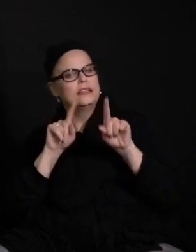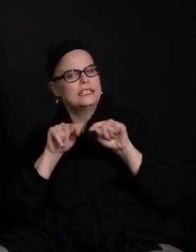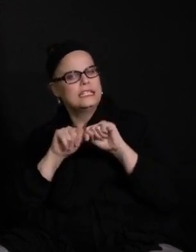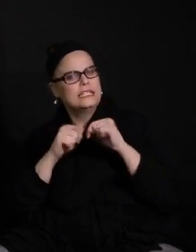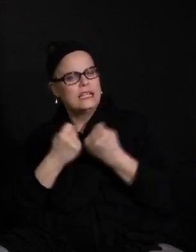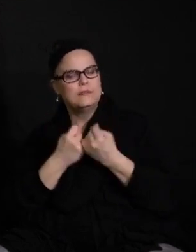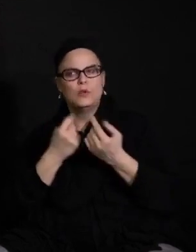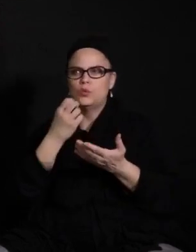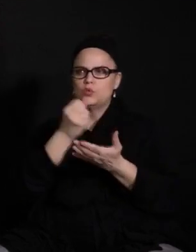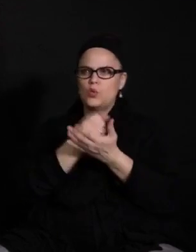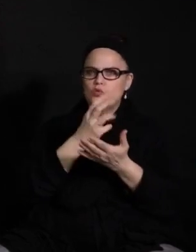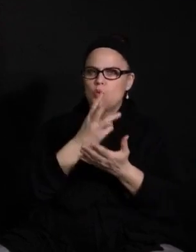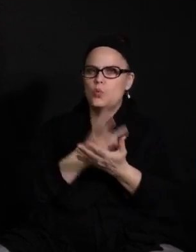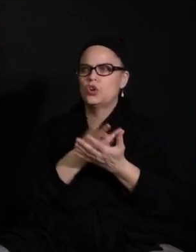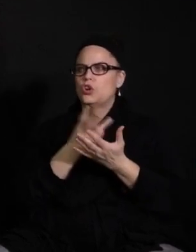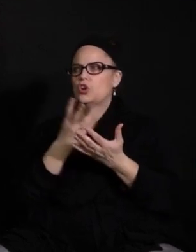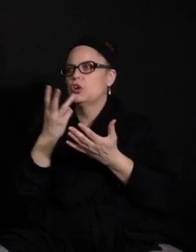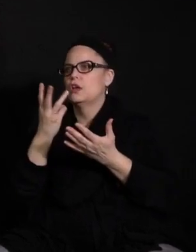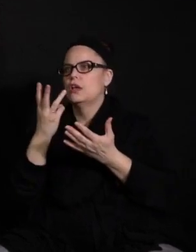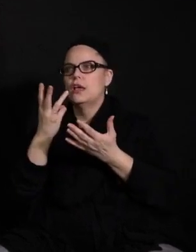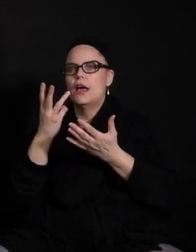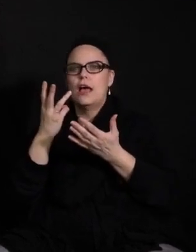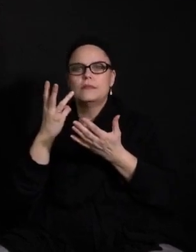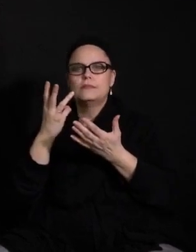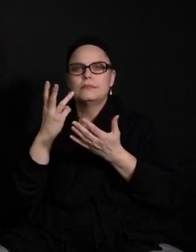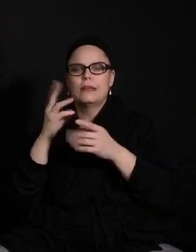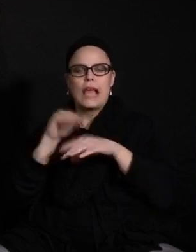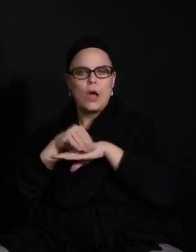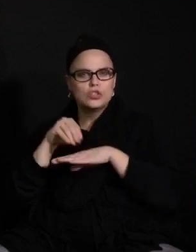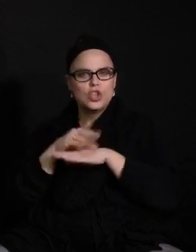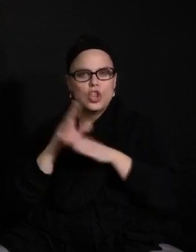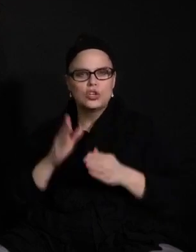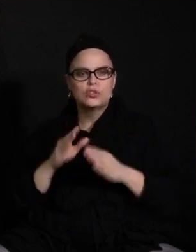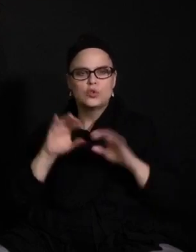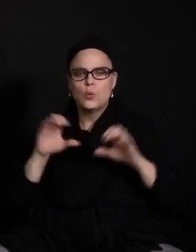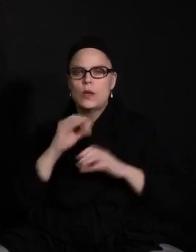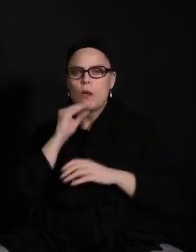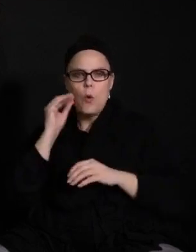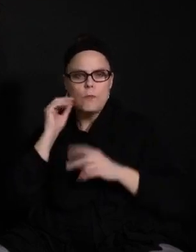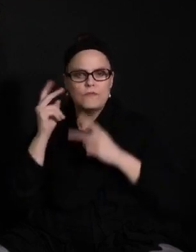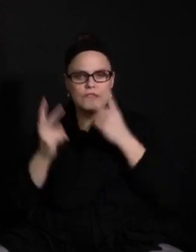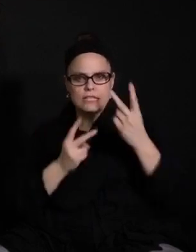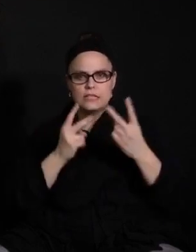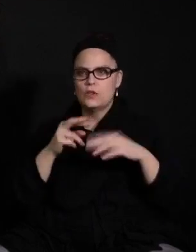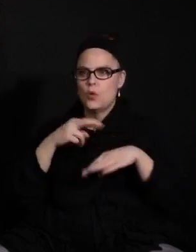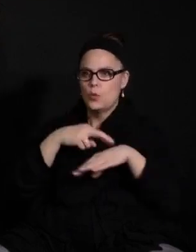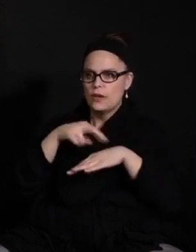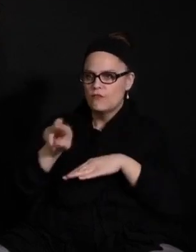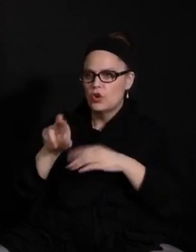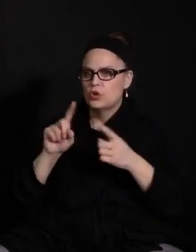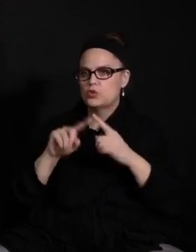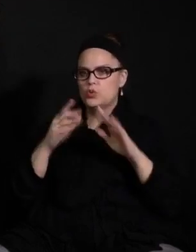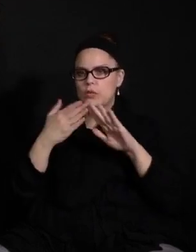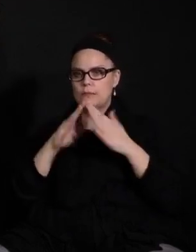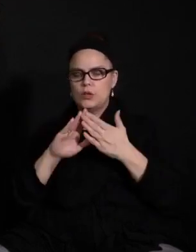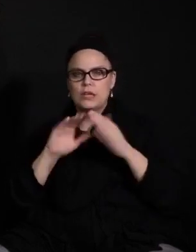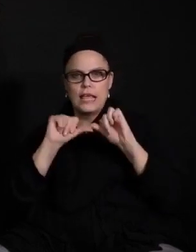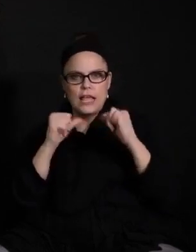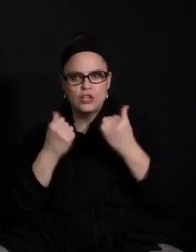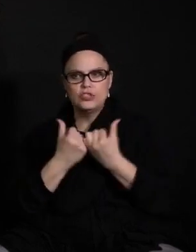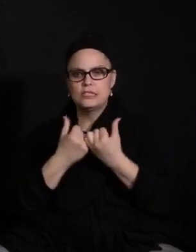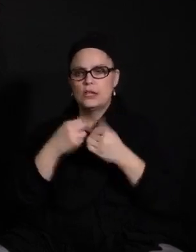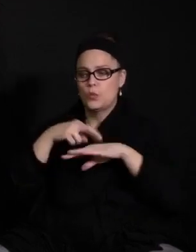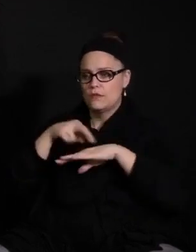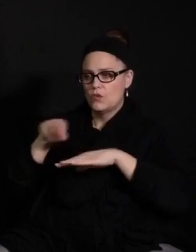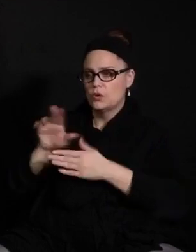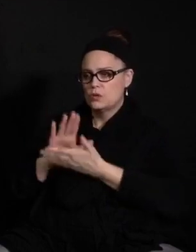counselors, social workers are doing. Doing interventions like home visits, referrals to community agencies, referrals to